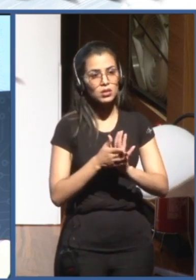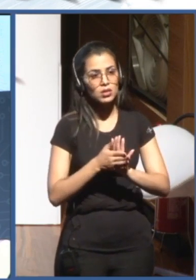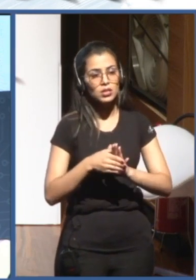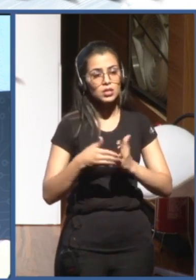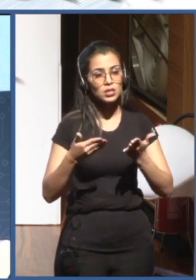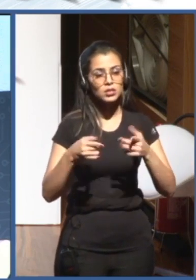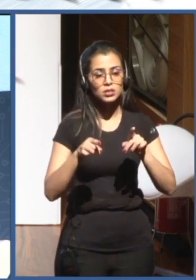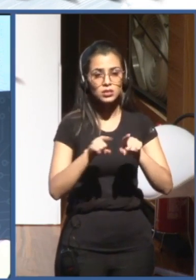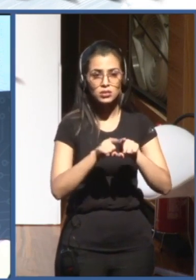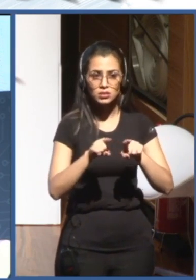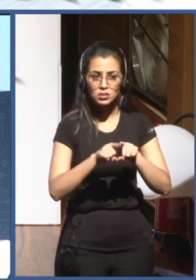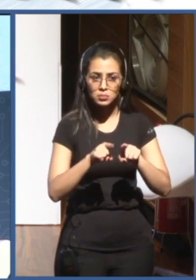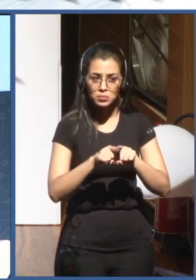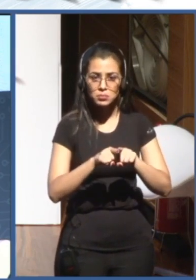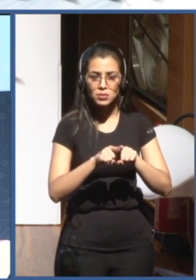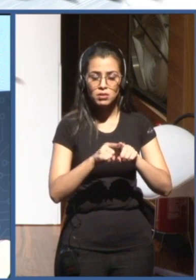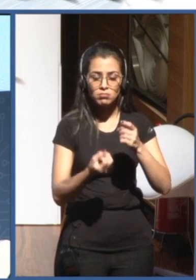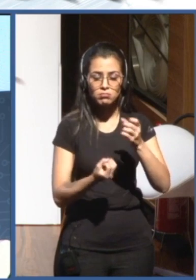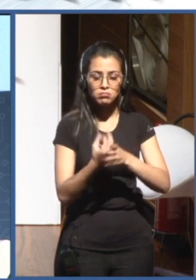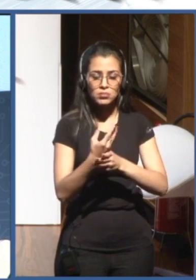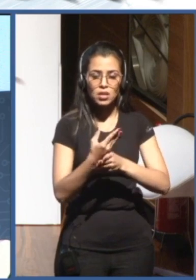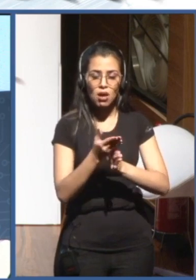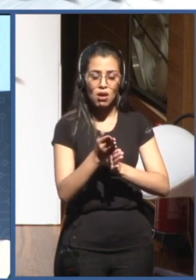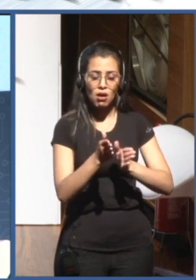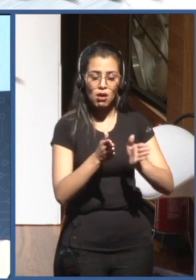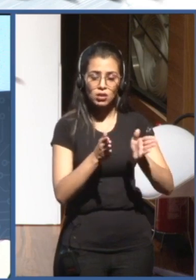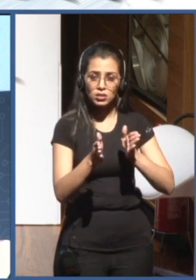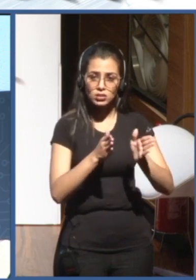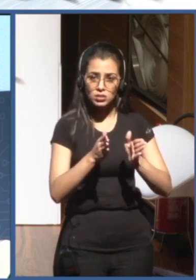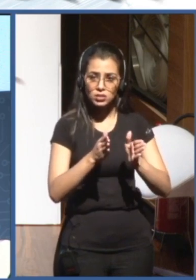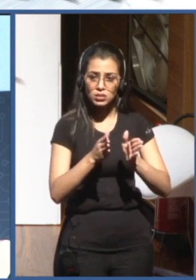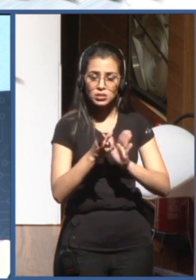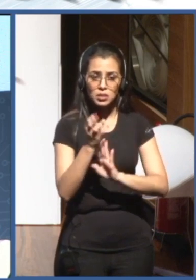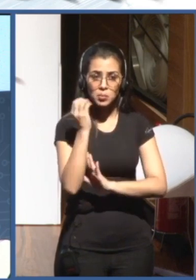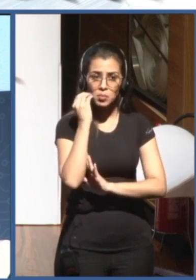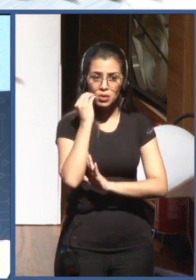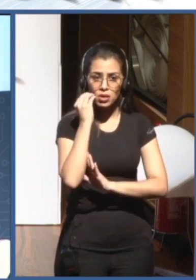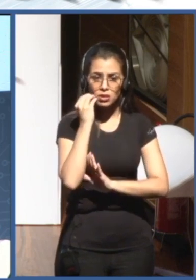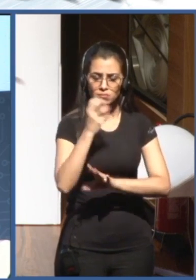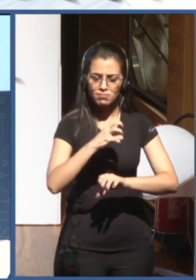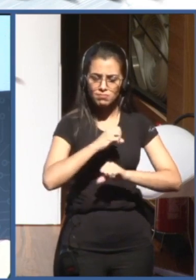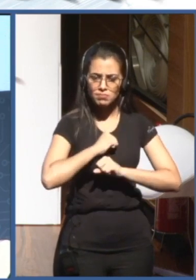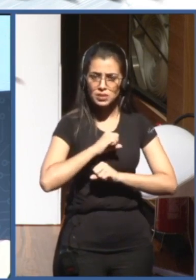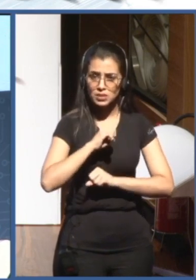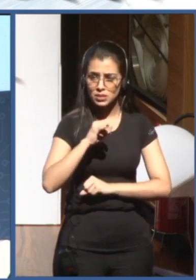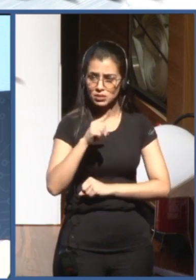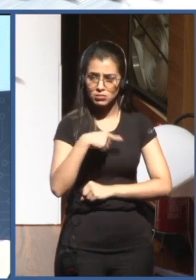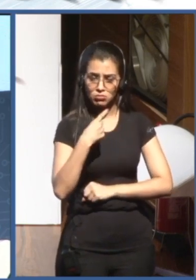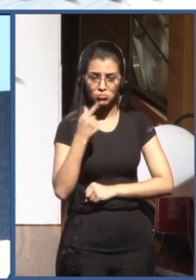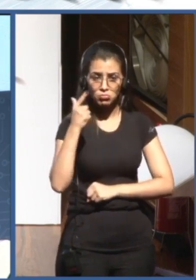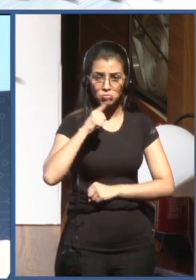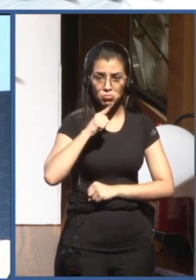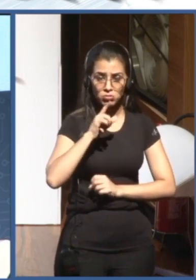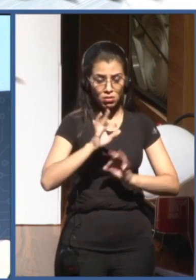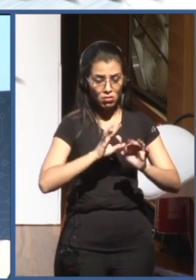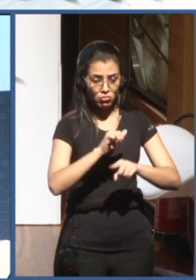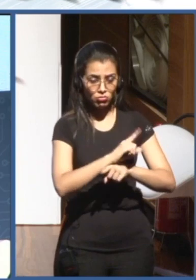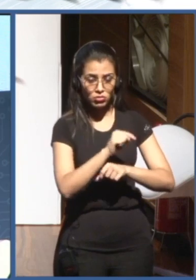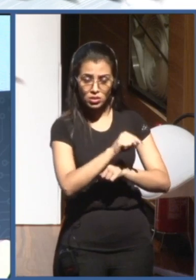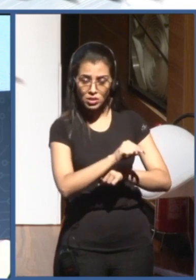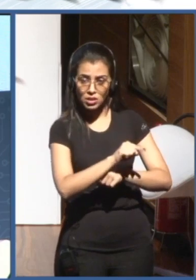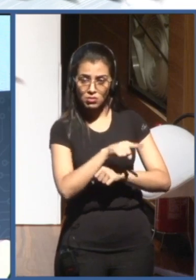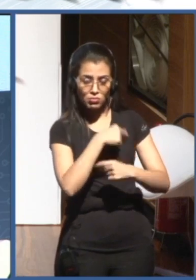and impact. So here we see if we can manage, and our goal is to be fully operational within one year time,